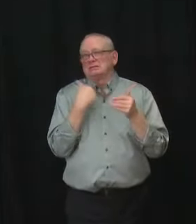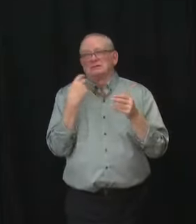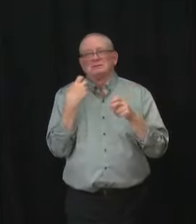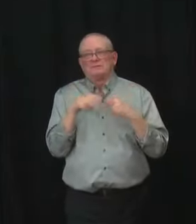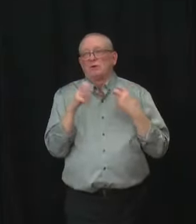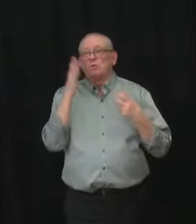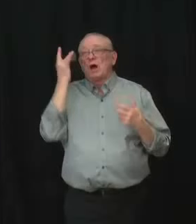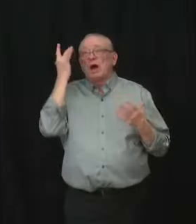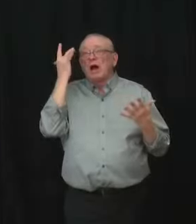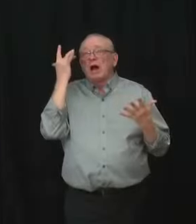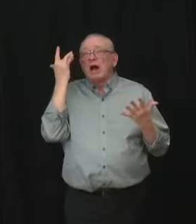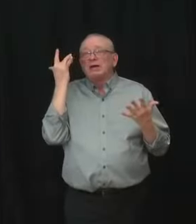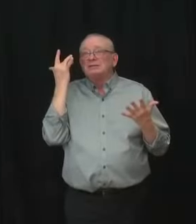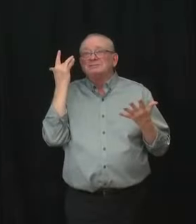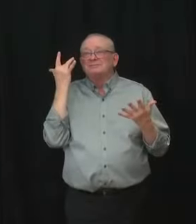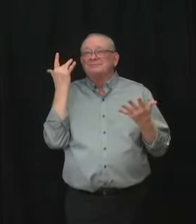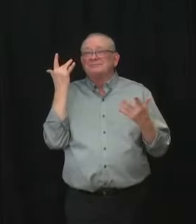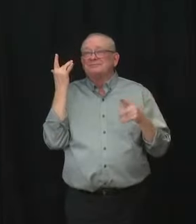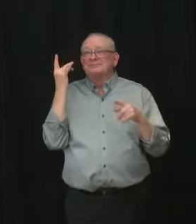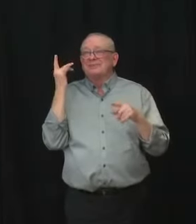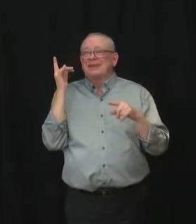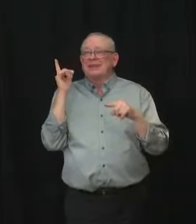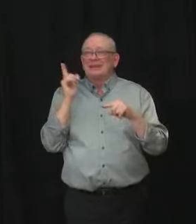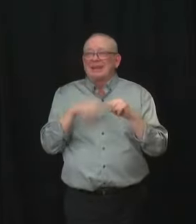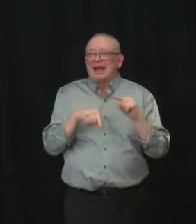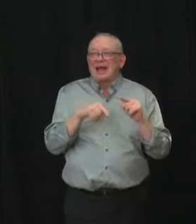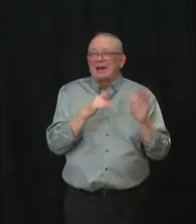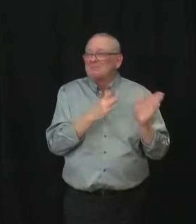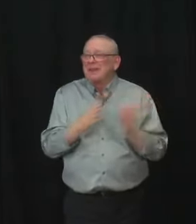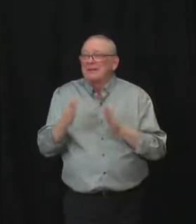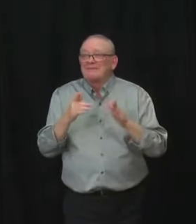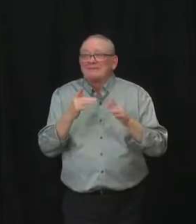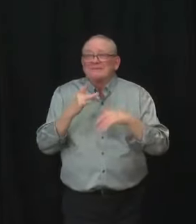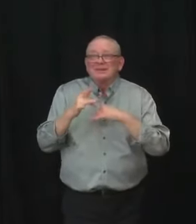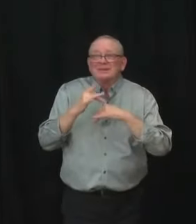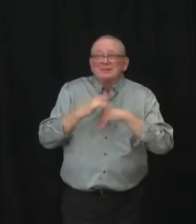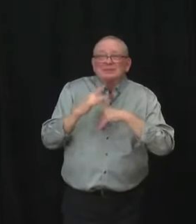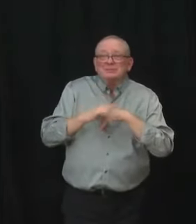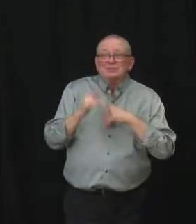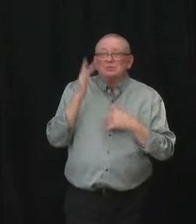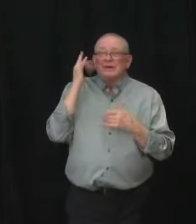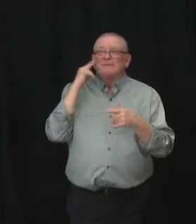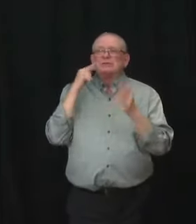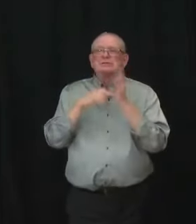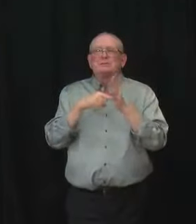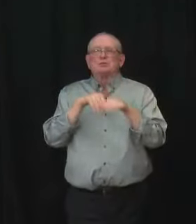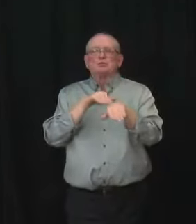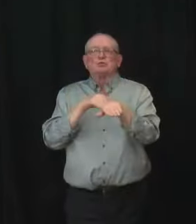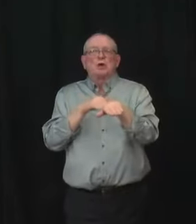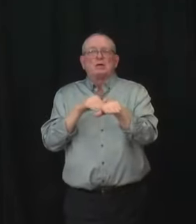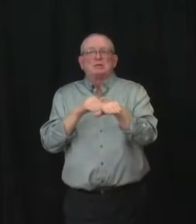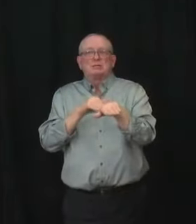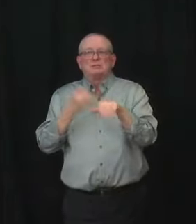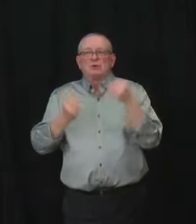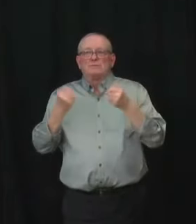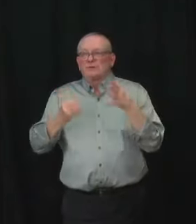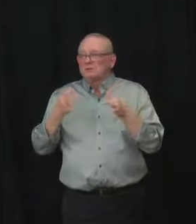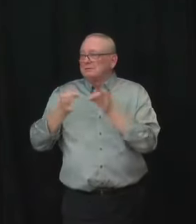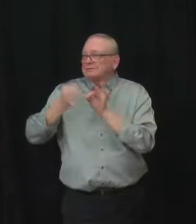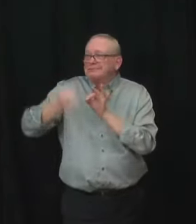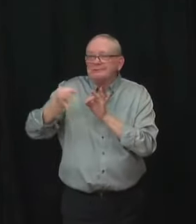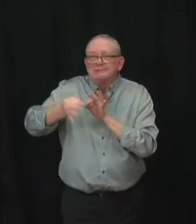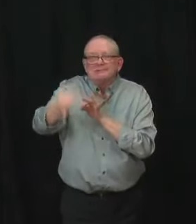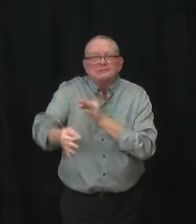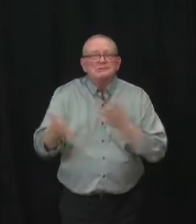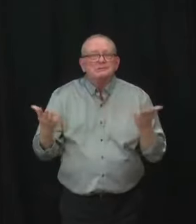we sell this over January, some of the shipments were delayed, but we are getting those those out now. But if you want to explain